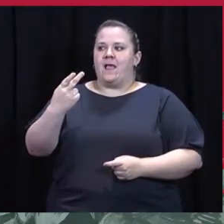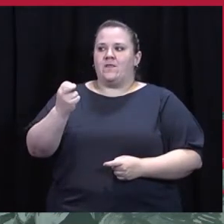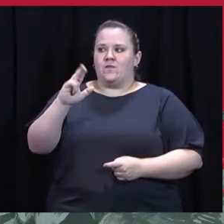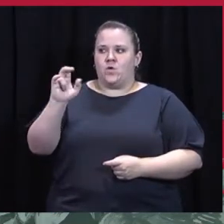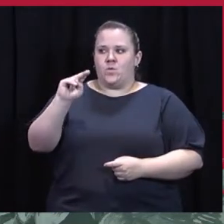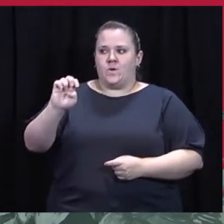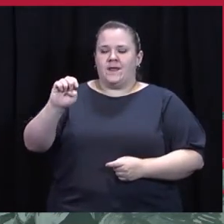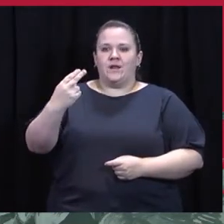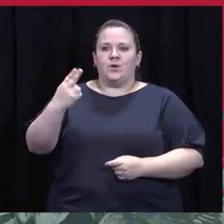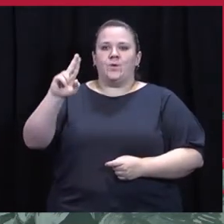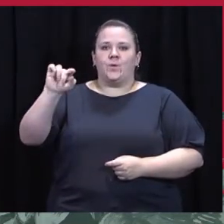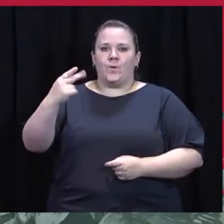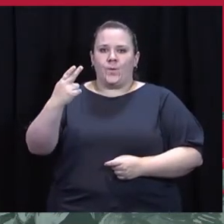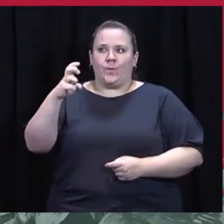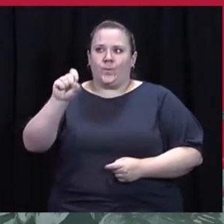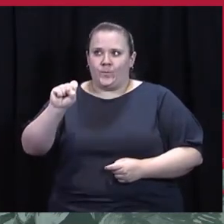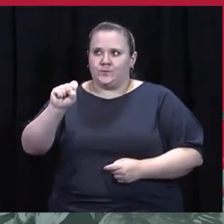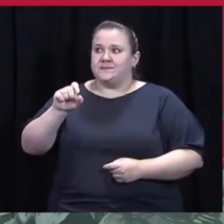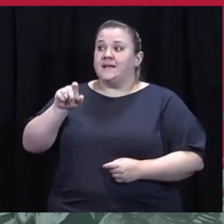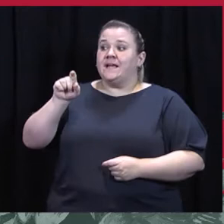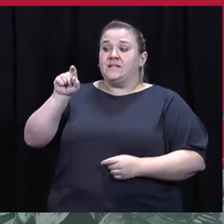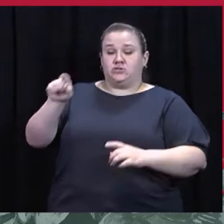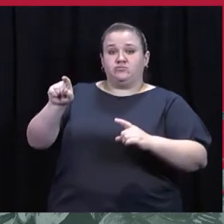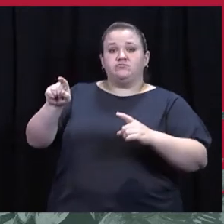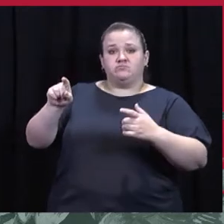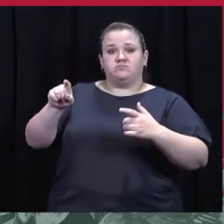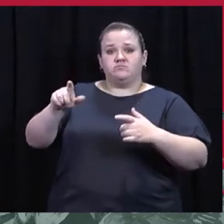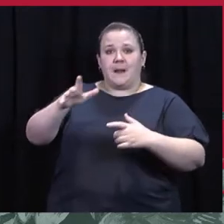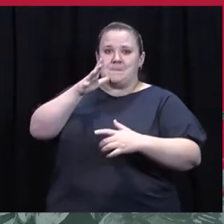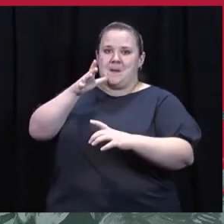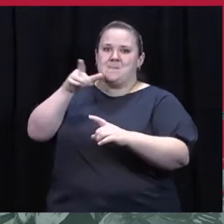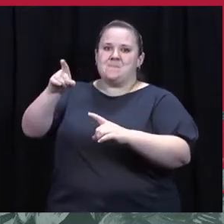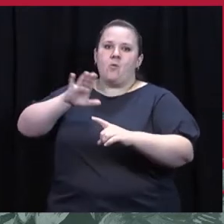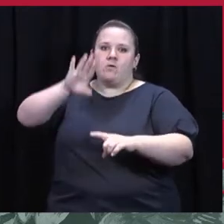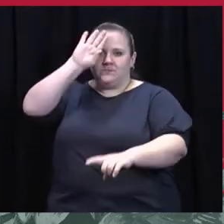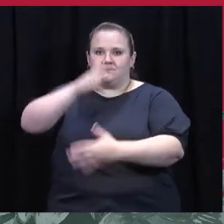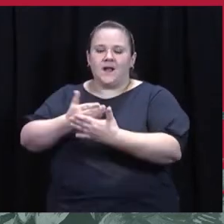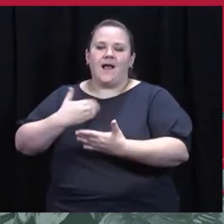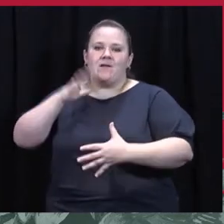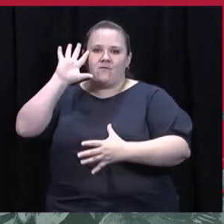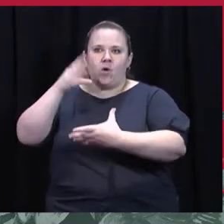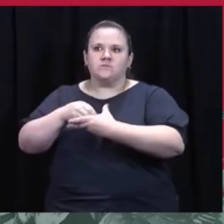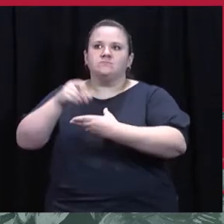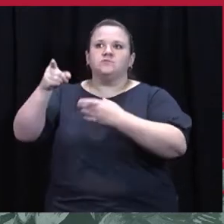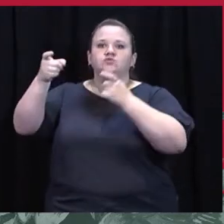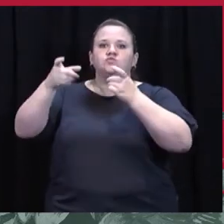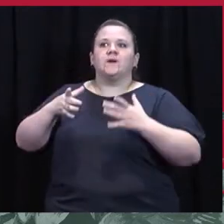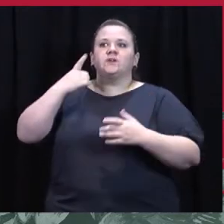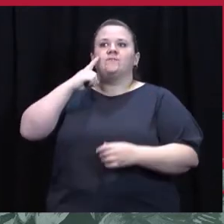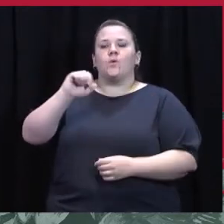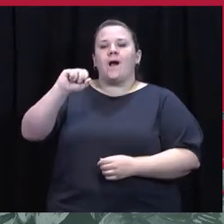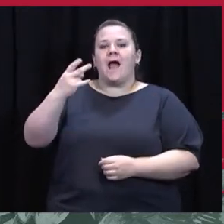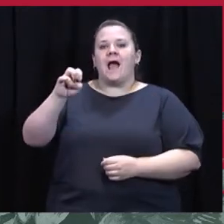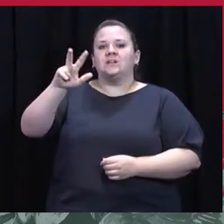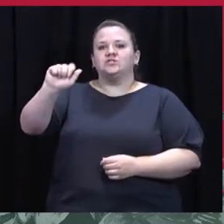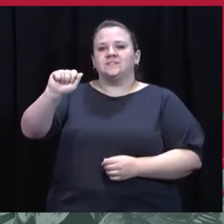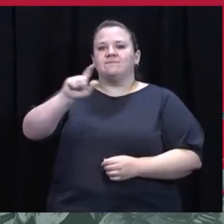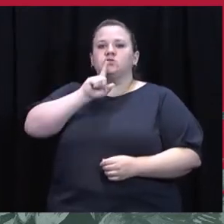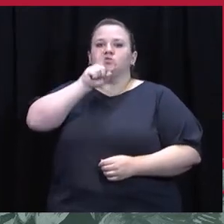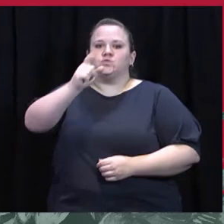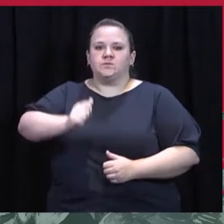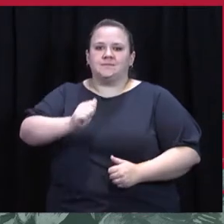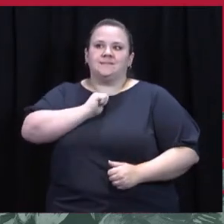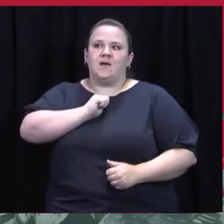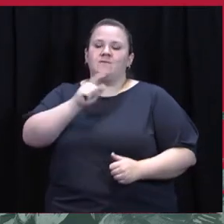advocate on social media outlets, mother of an adult son who has autism, director of family support and community engagement at